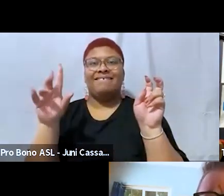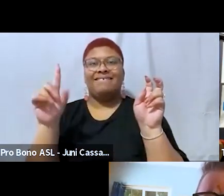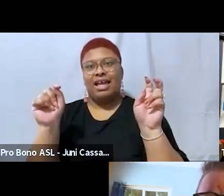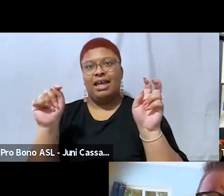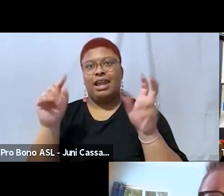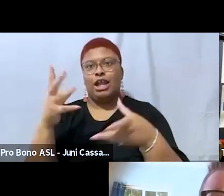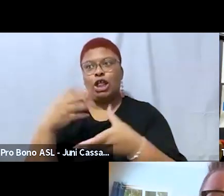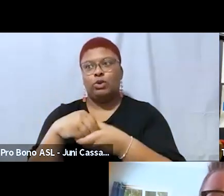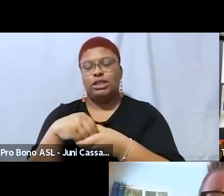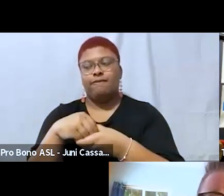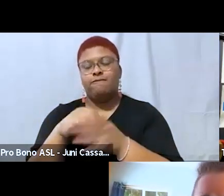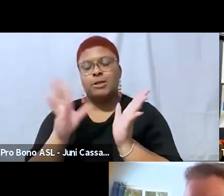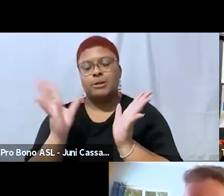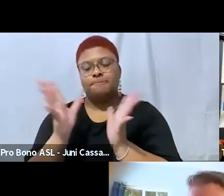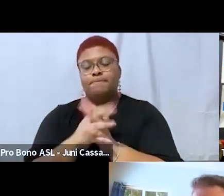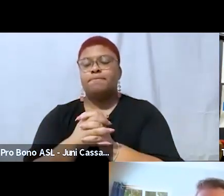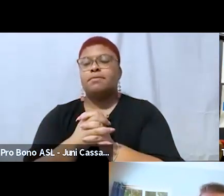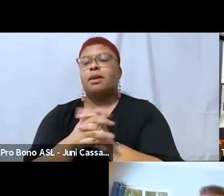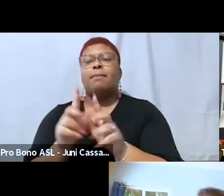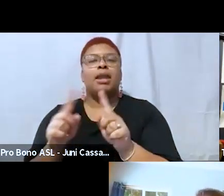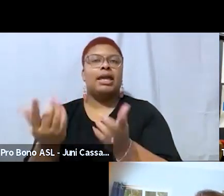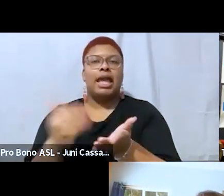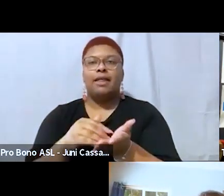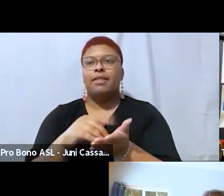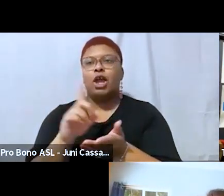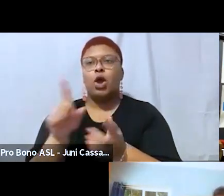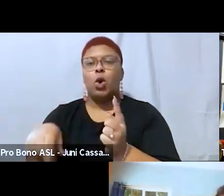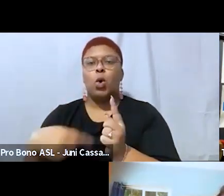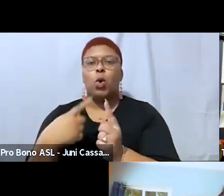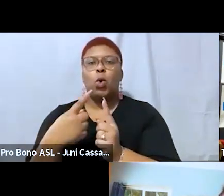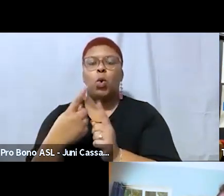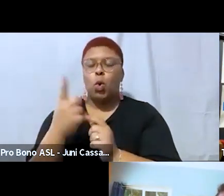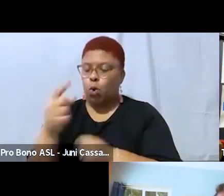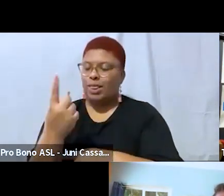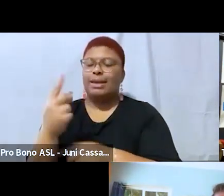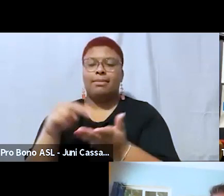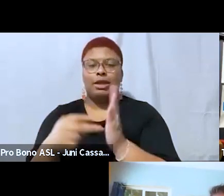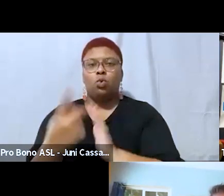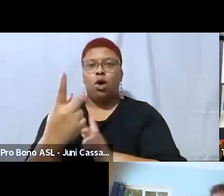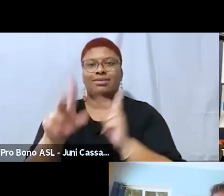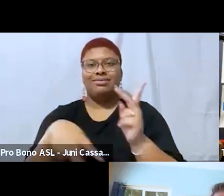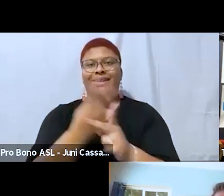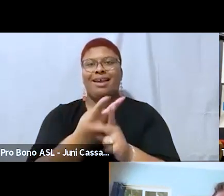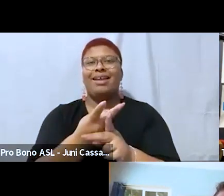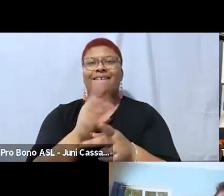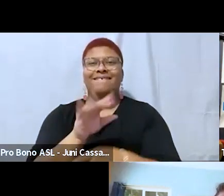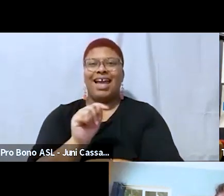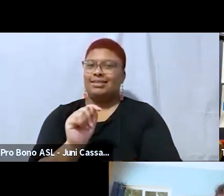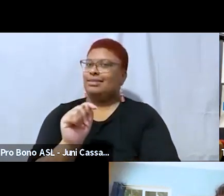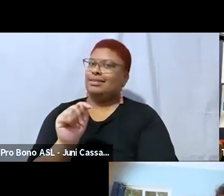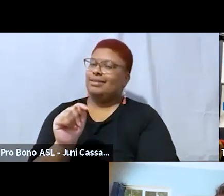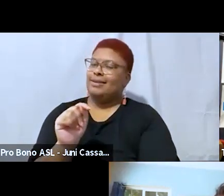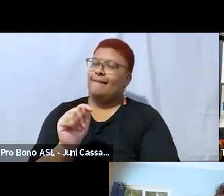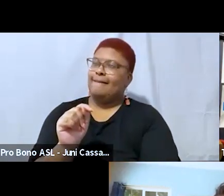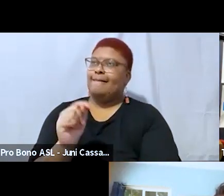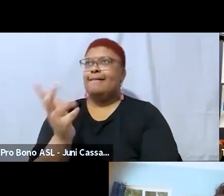again they're only talking about one specific kind of of fat and i know for me whenever i